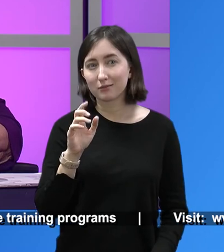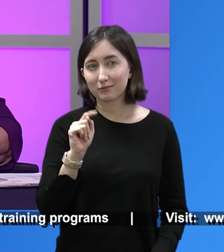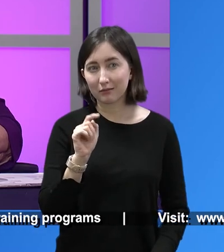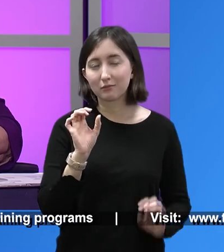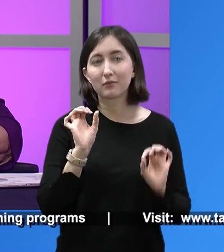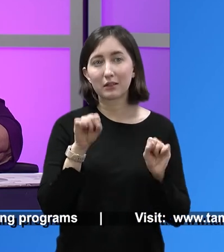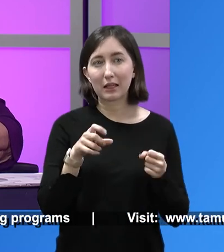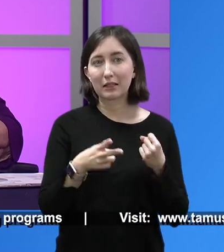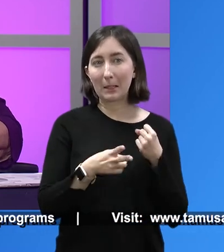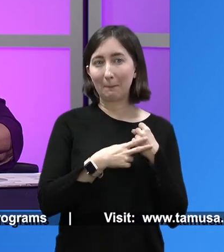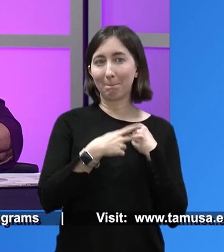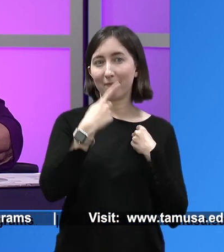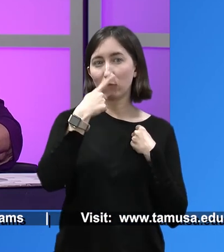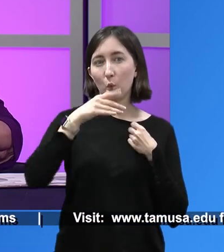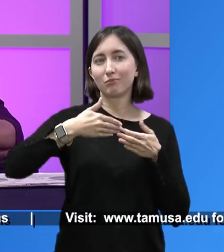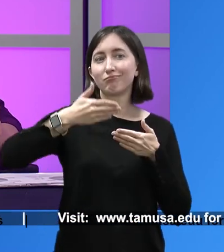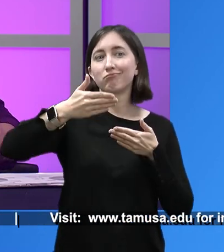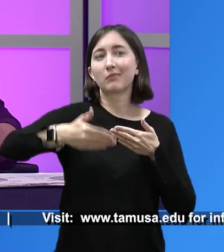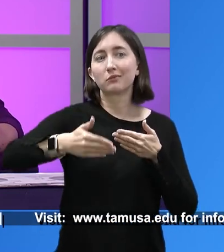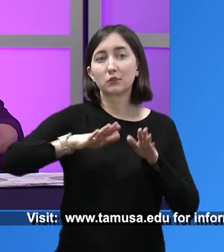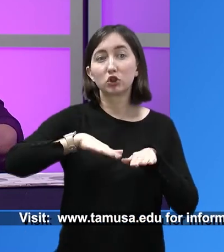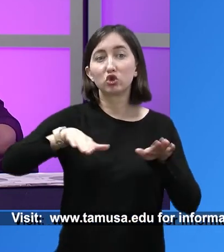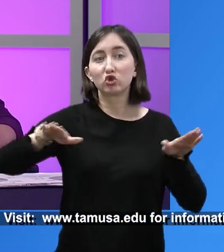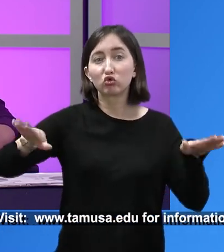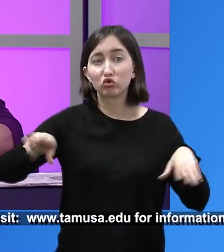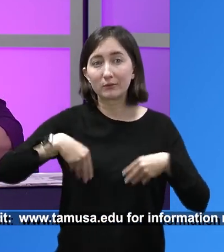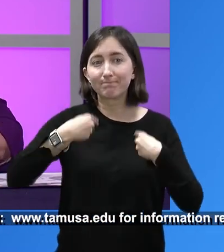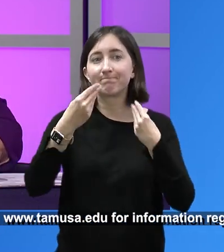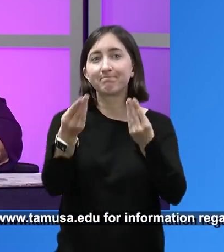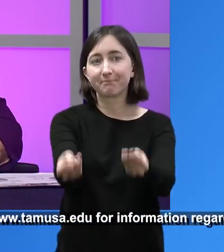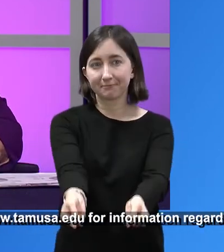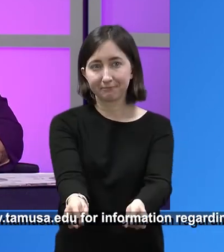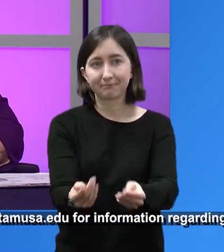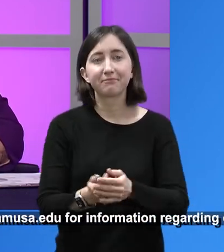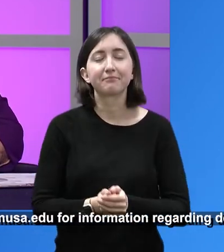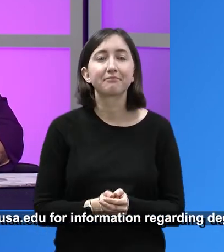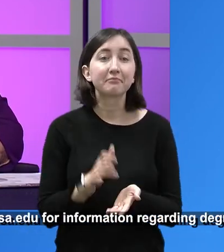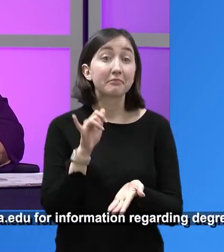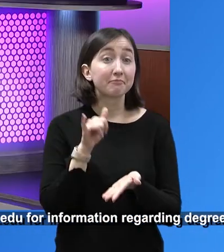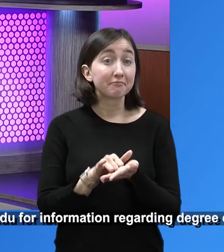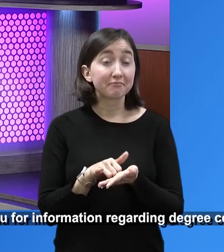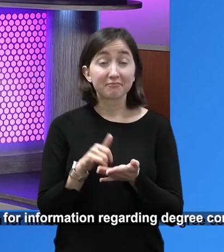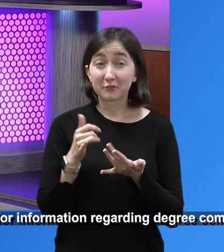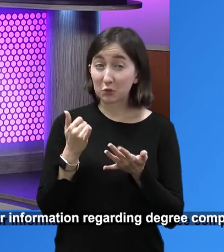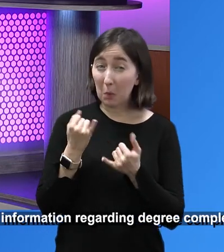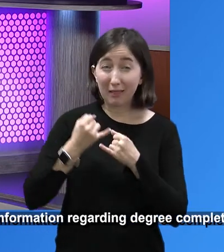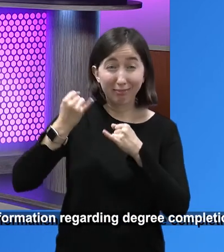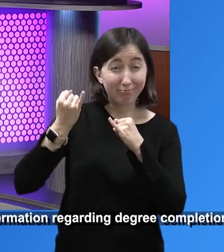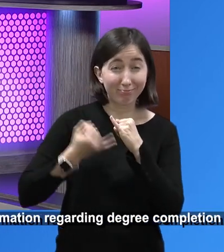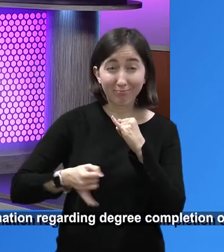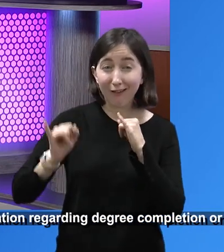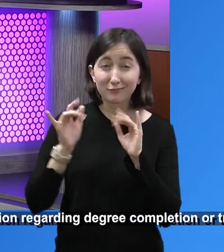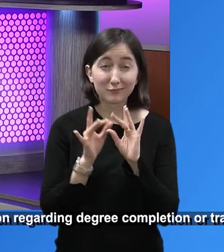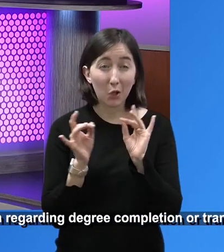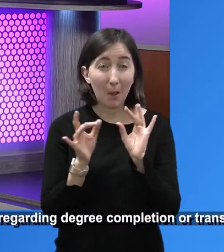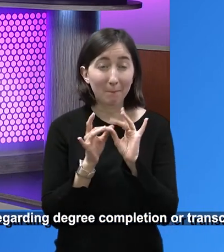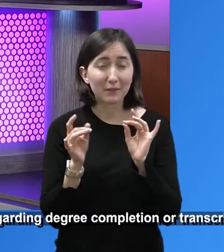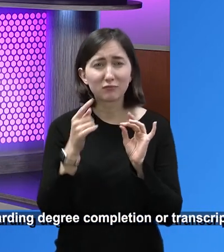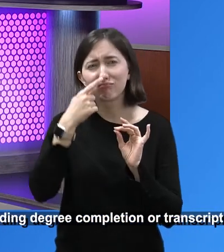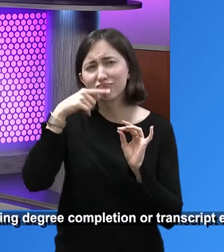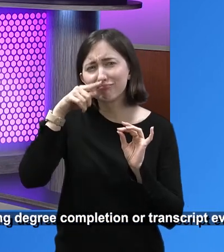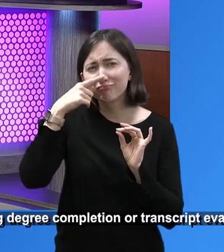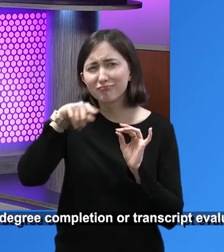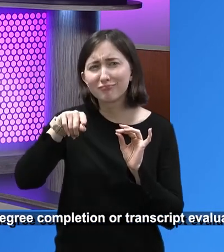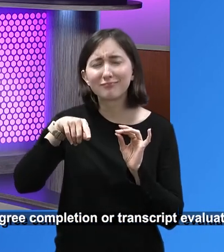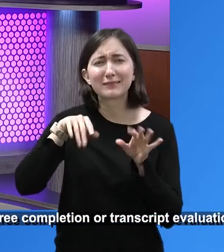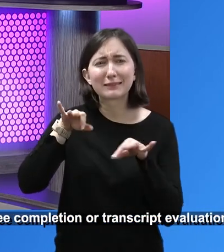able to give that asset to the next generation. So would you close us out, Amma,